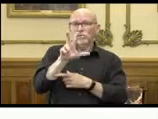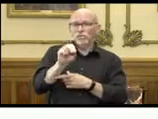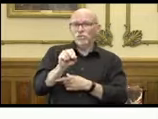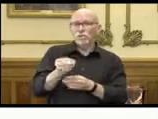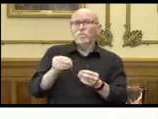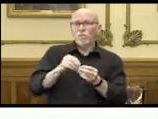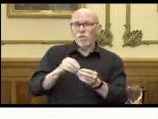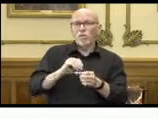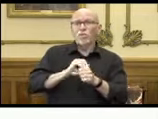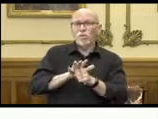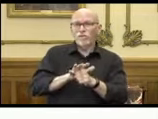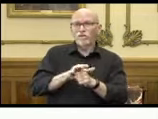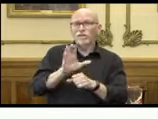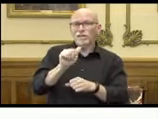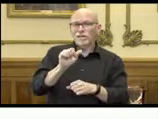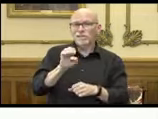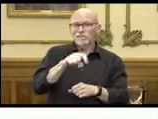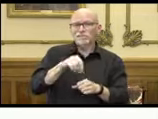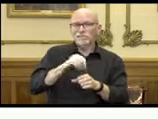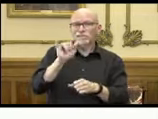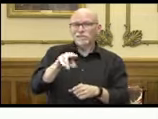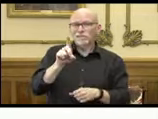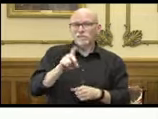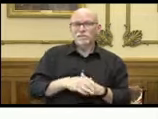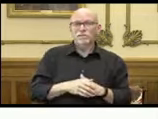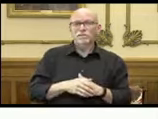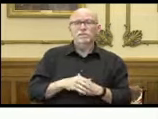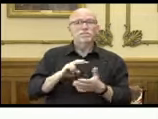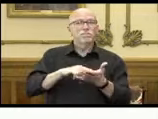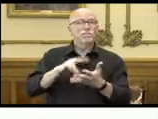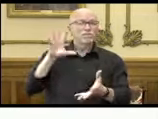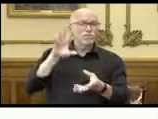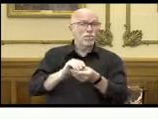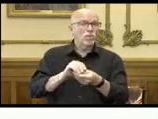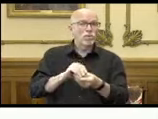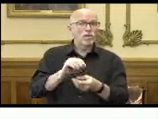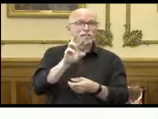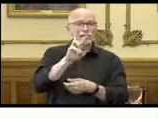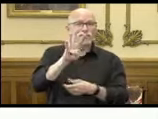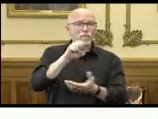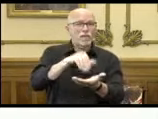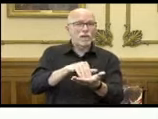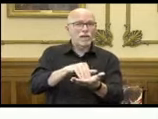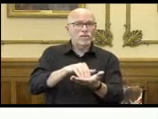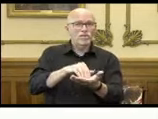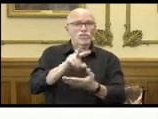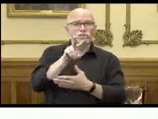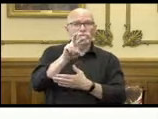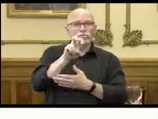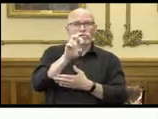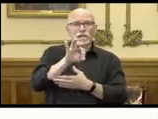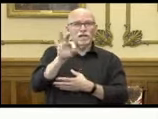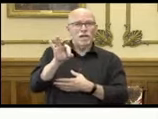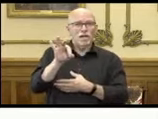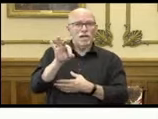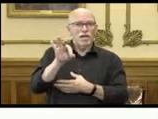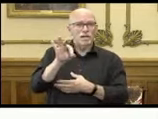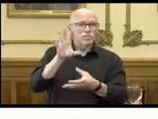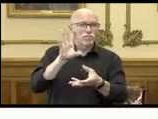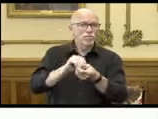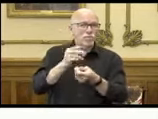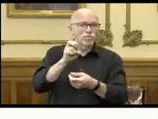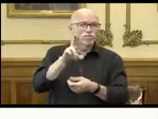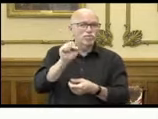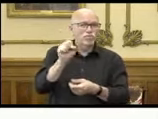additional COVID-19 cases in Indiana, which brings us to a total of 64,299, the total number of